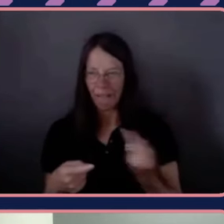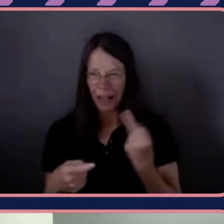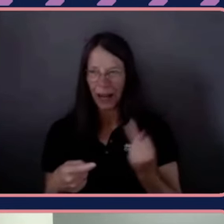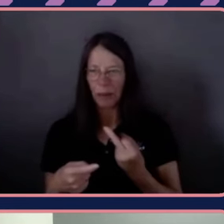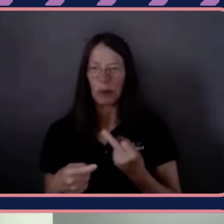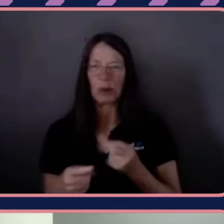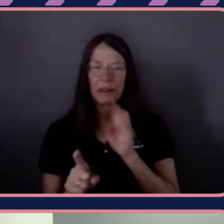This next question is...